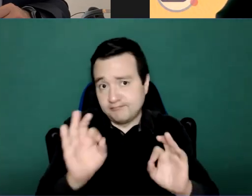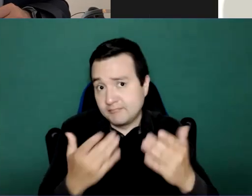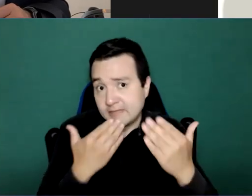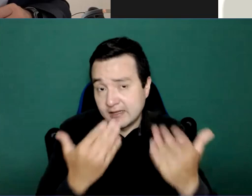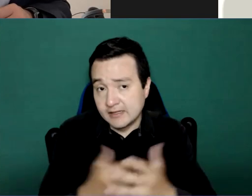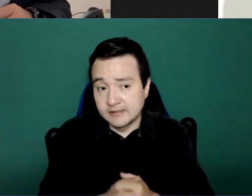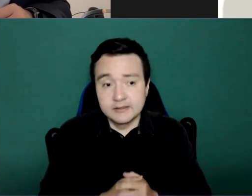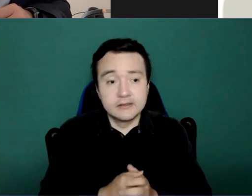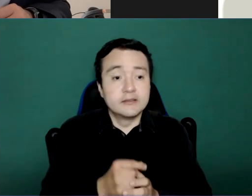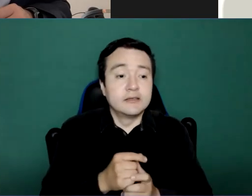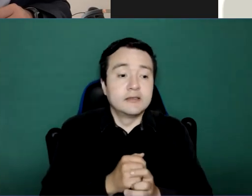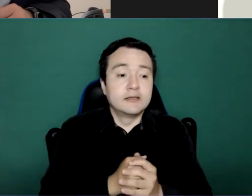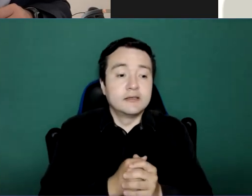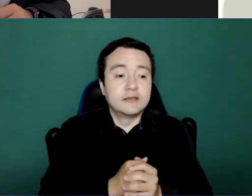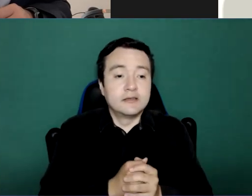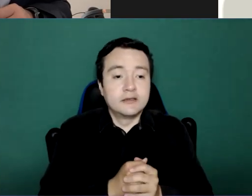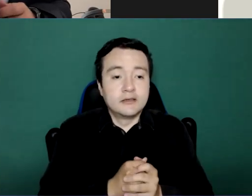taking a look at again.